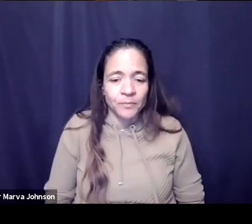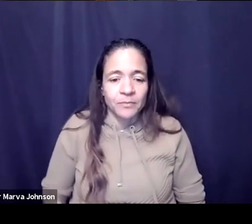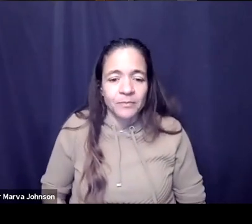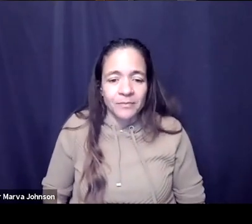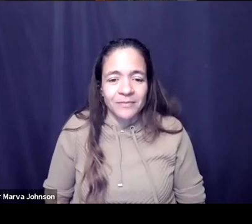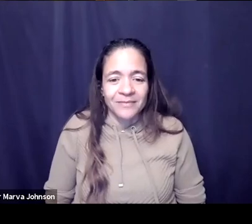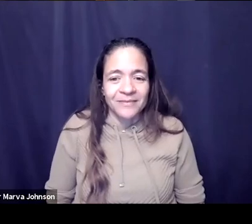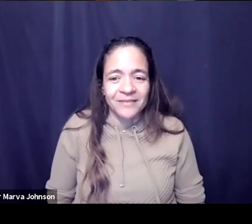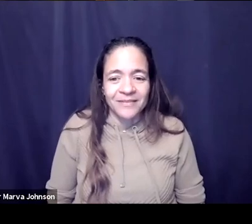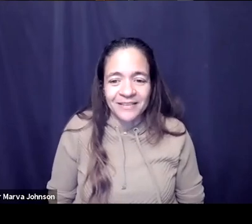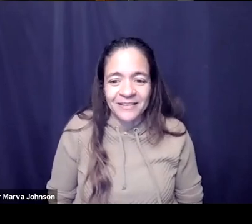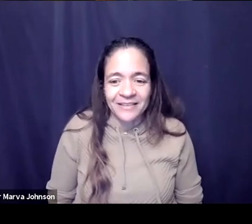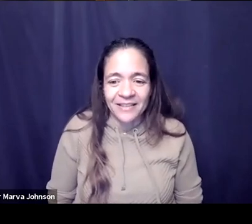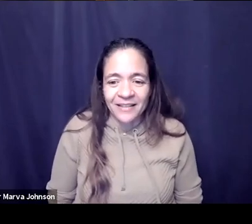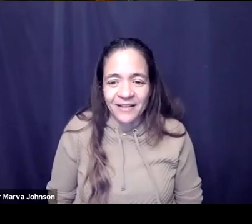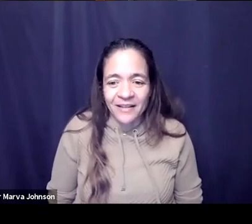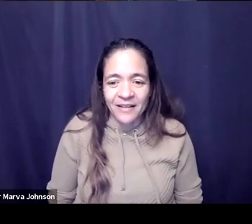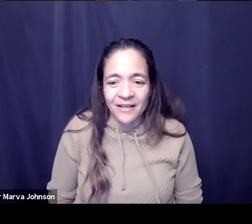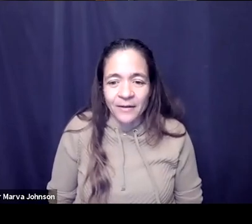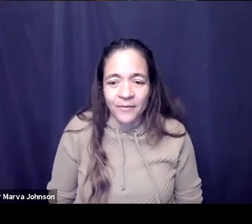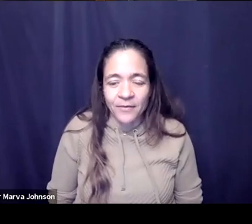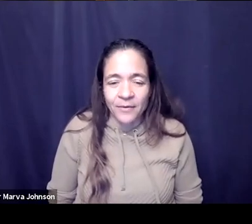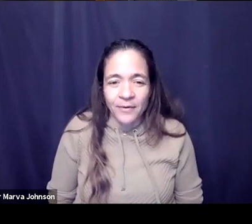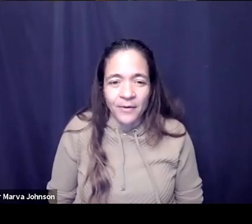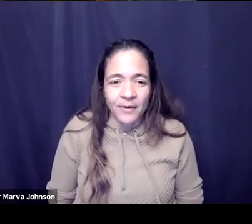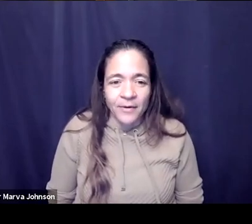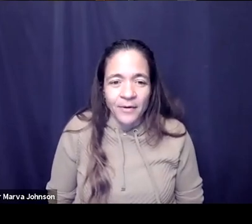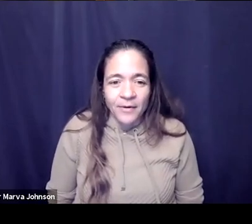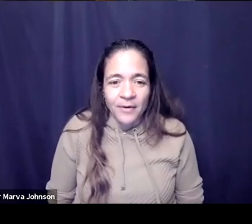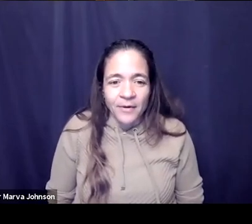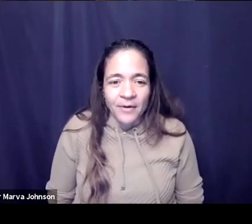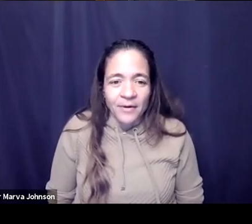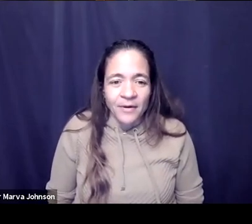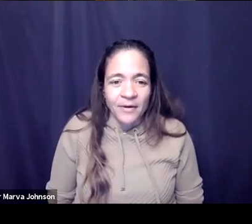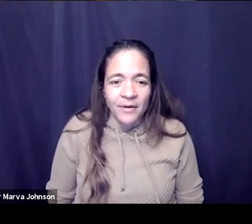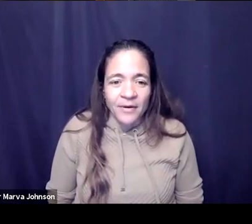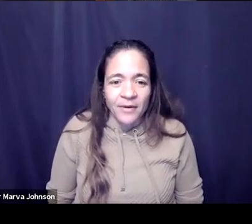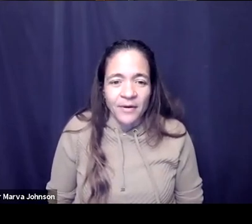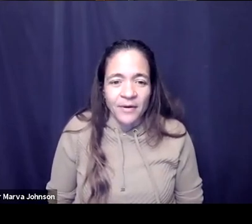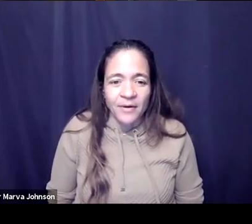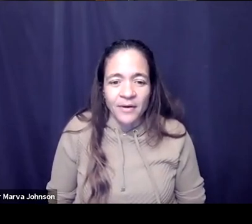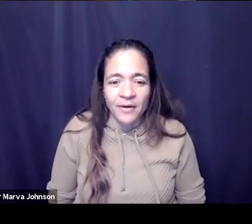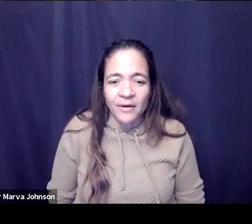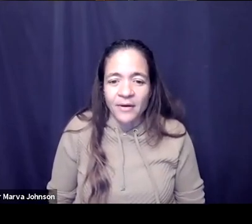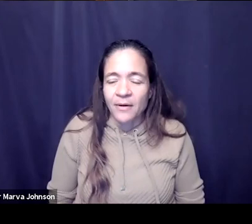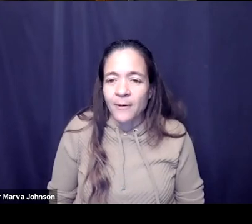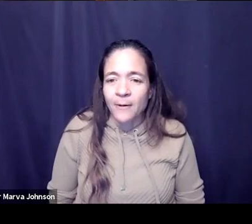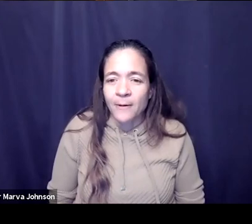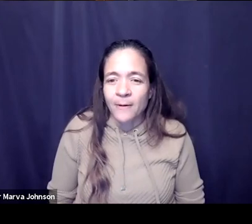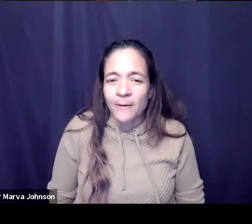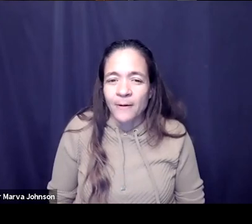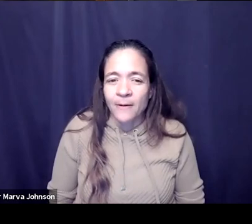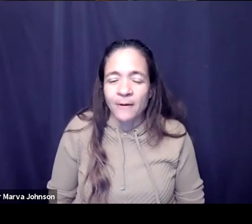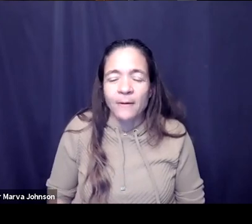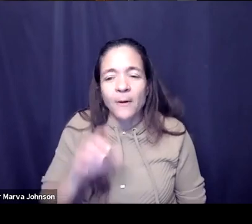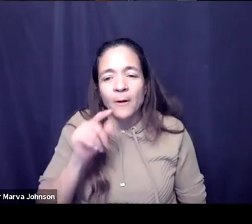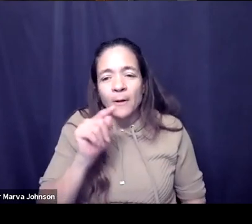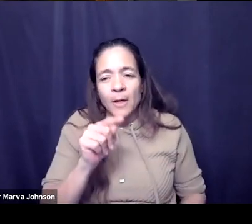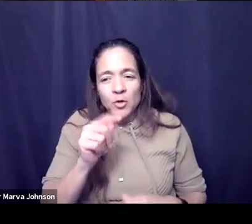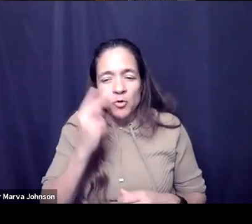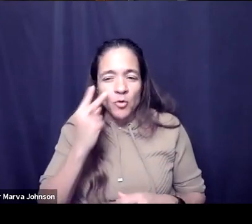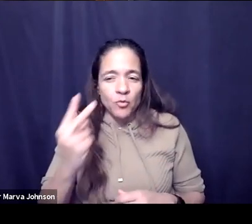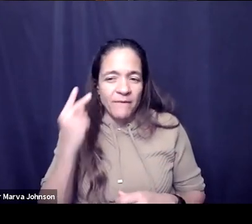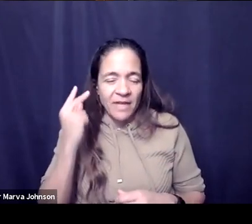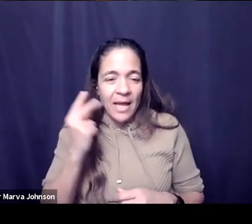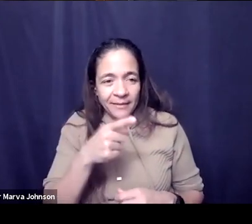what as you kind of reflect on this year and that wonderful story of the dinner table on how they've adapted on the